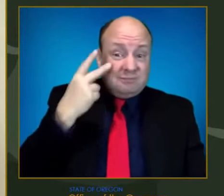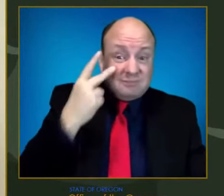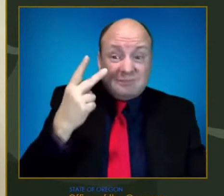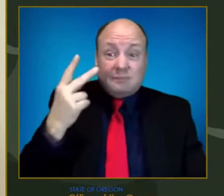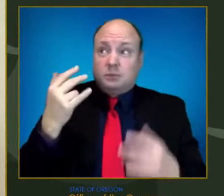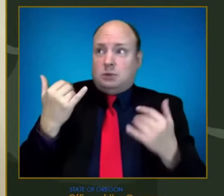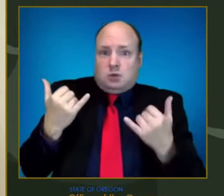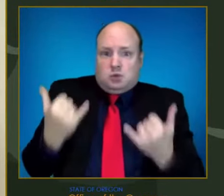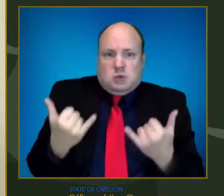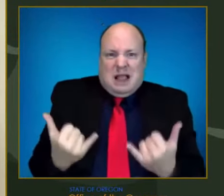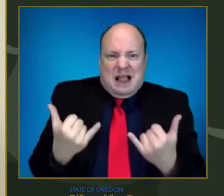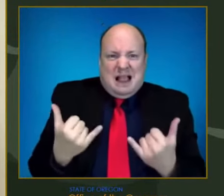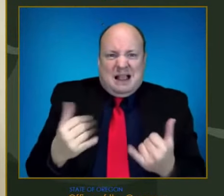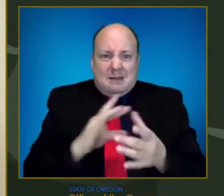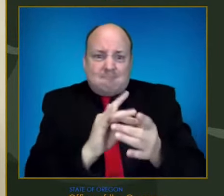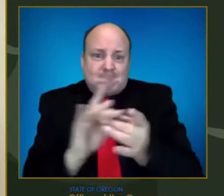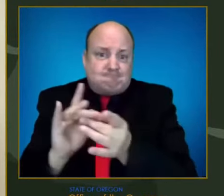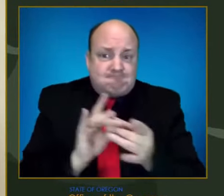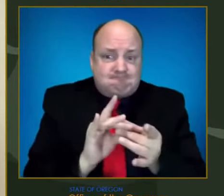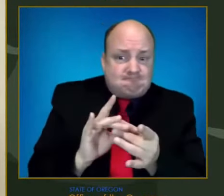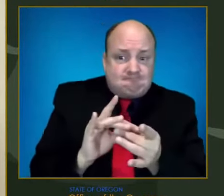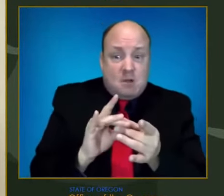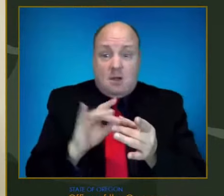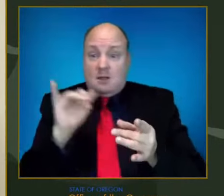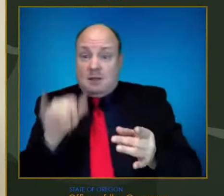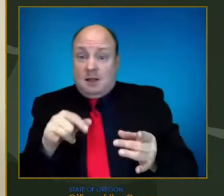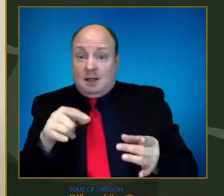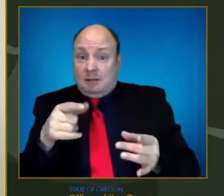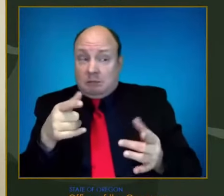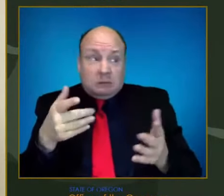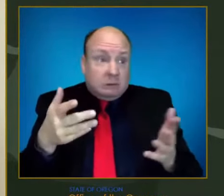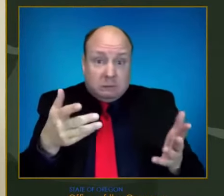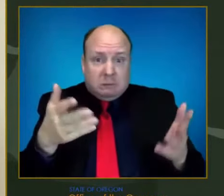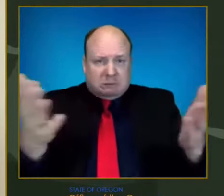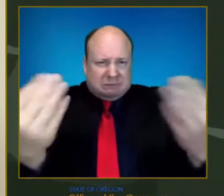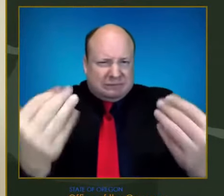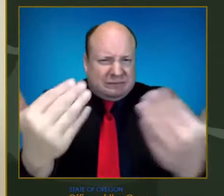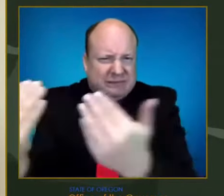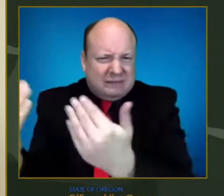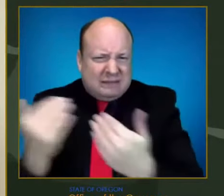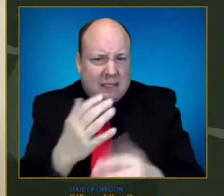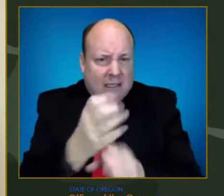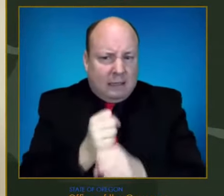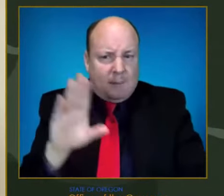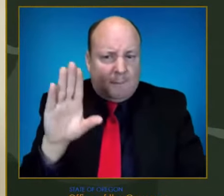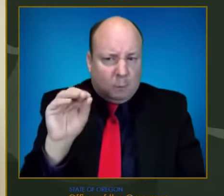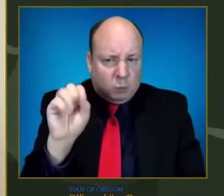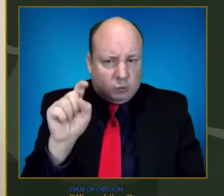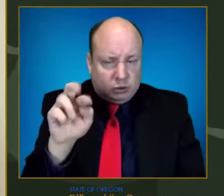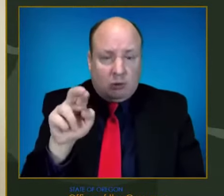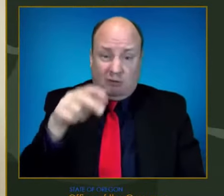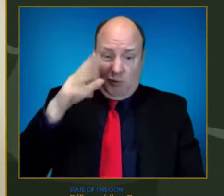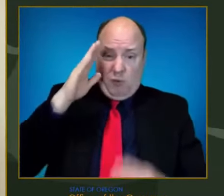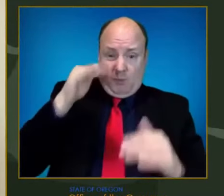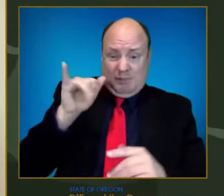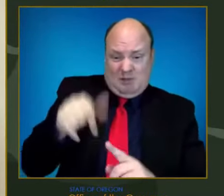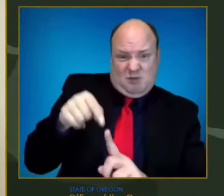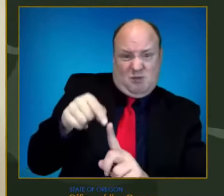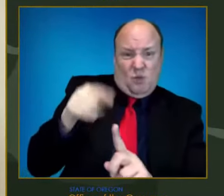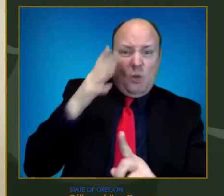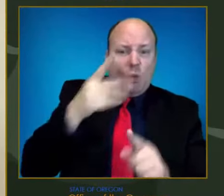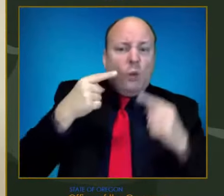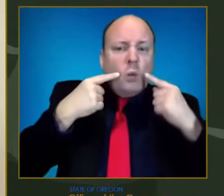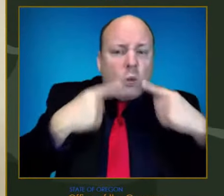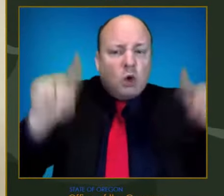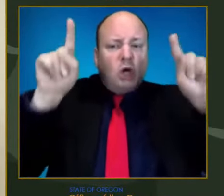let it be this. Get your booster shot. Boosters work and are incredibly effective at continuing your